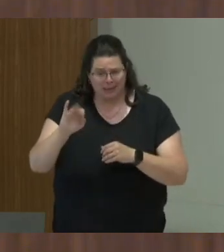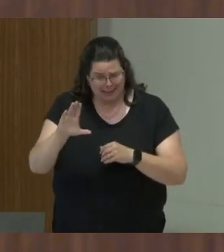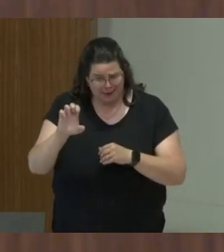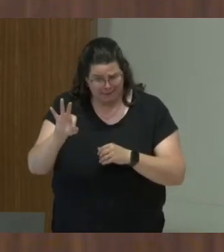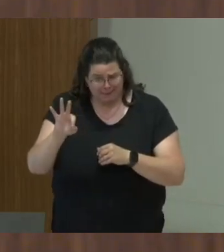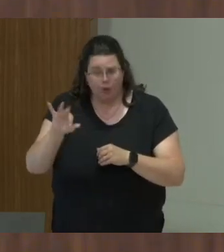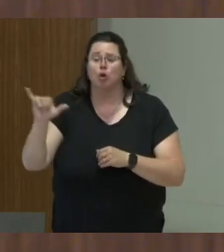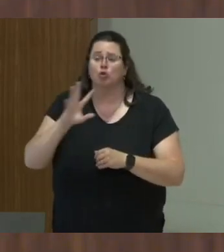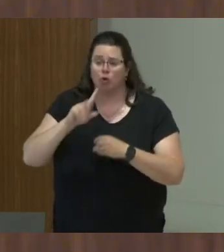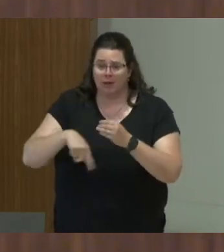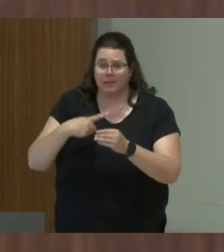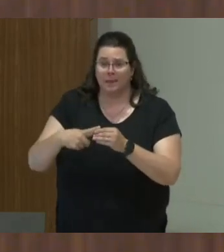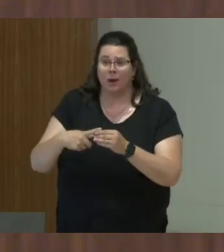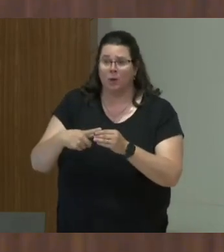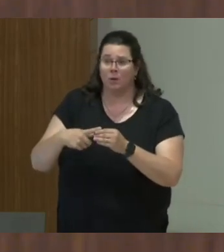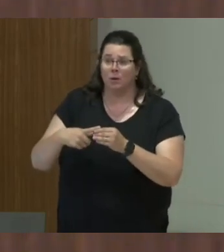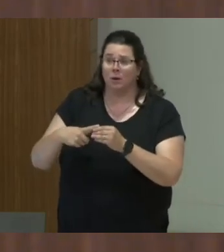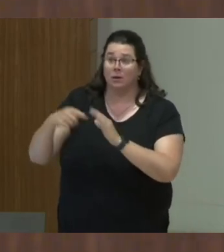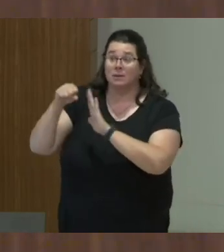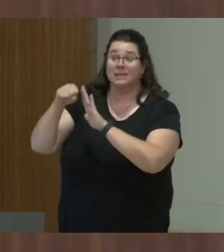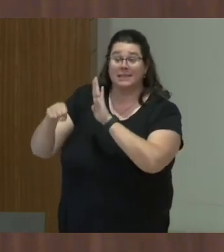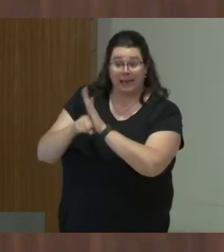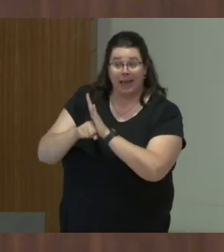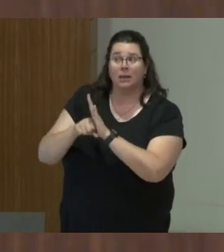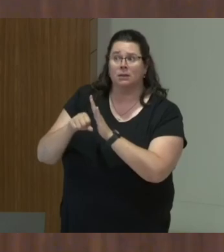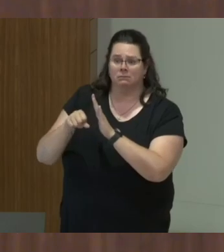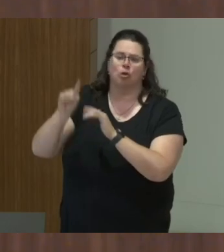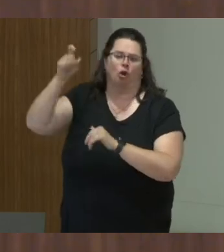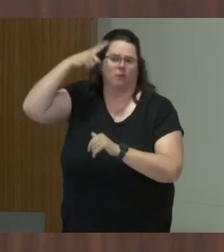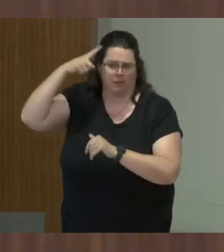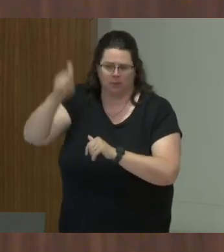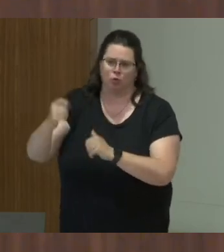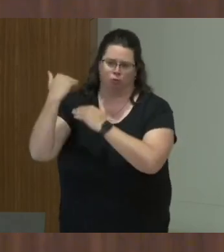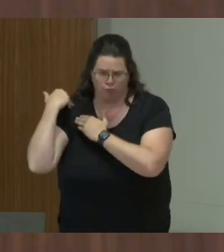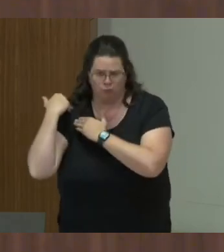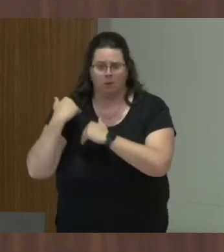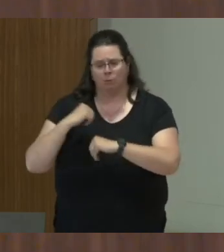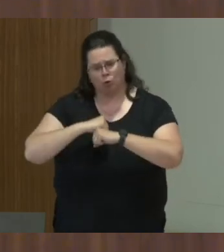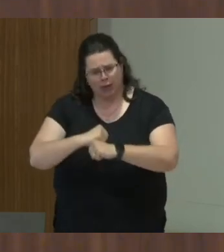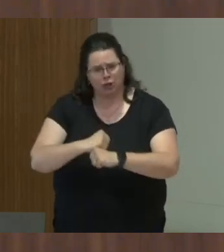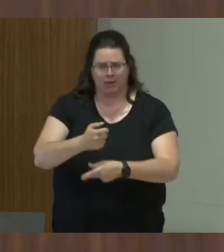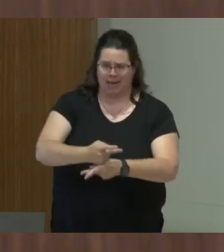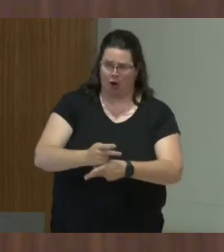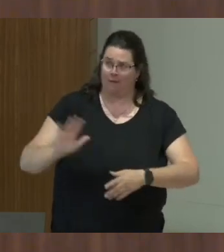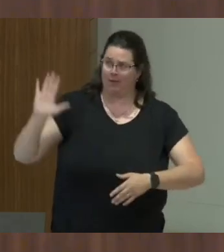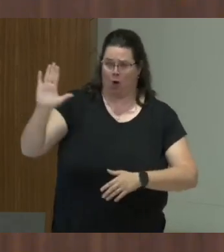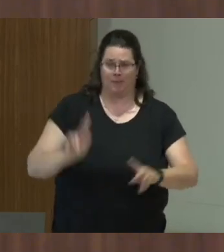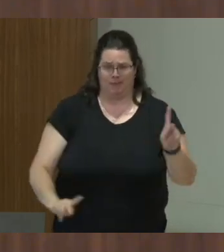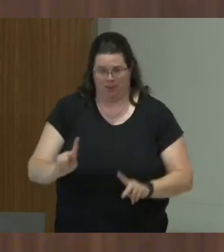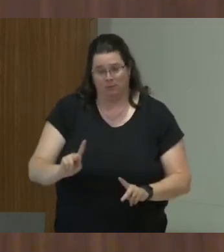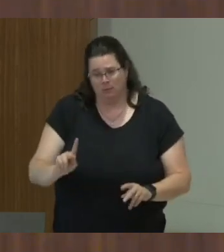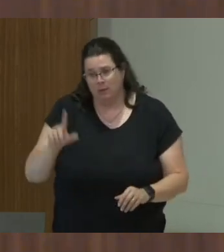how state parties have to take responsibility for protection and care necessary for children's well-being.